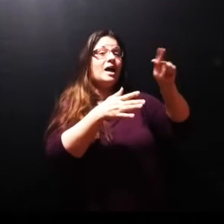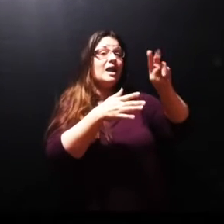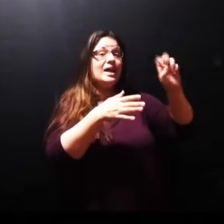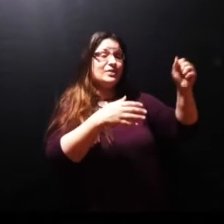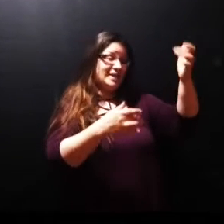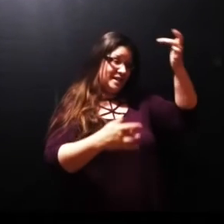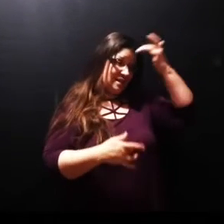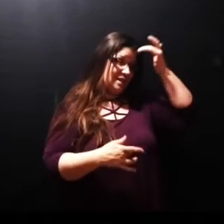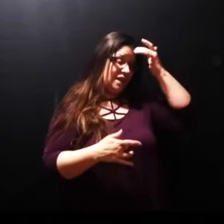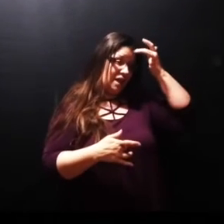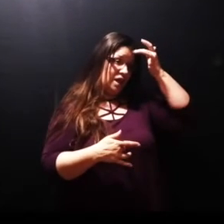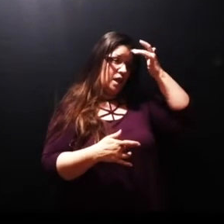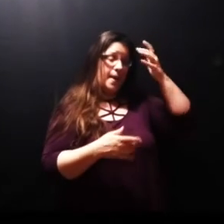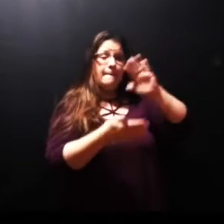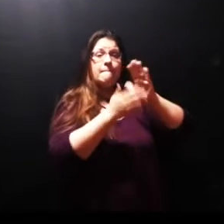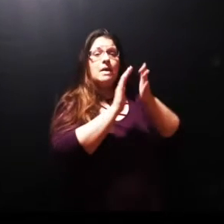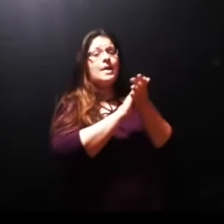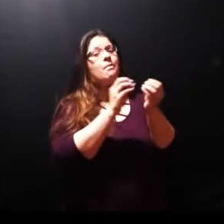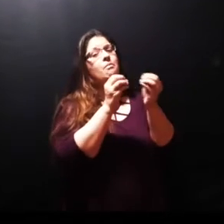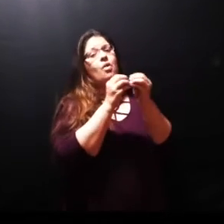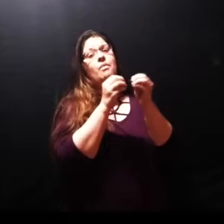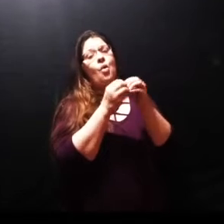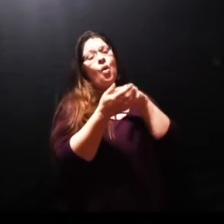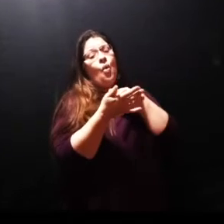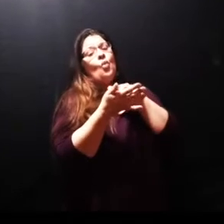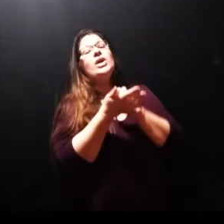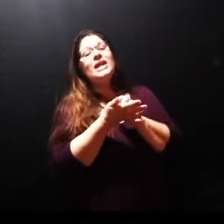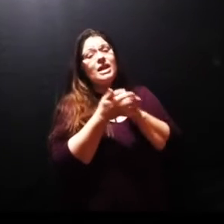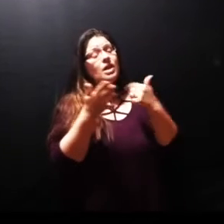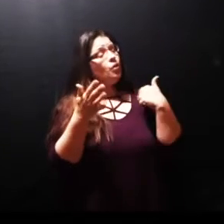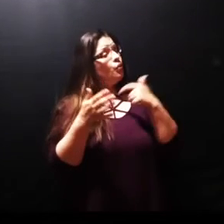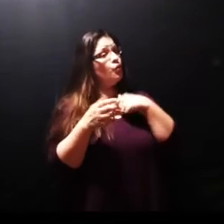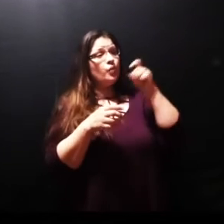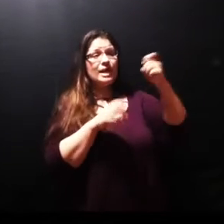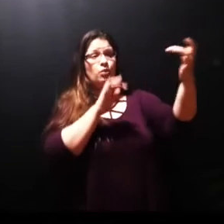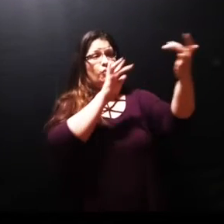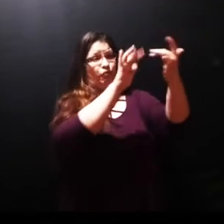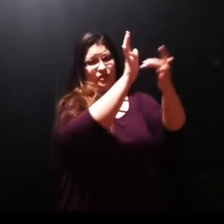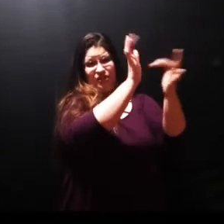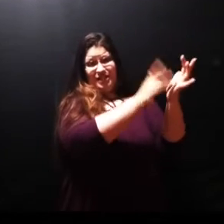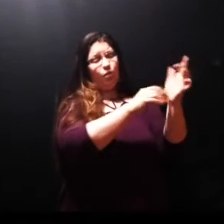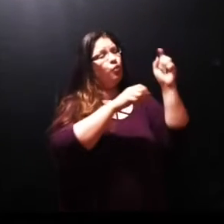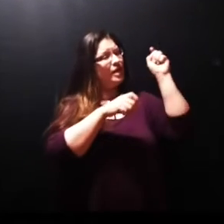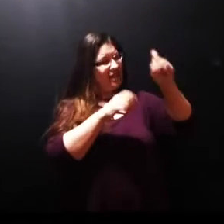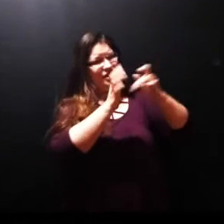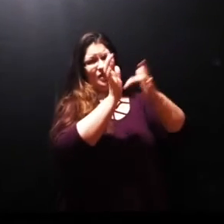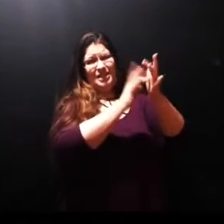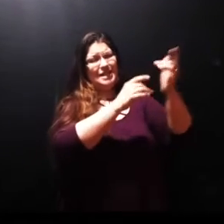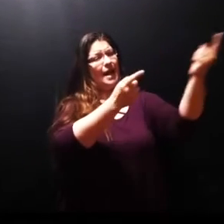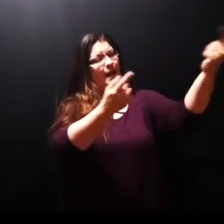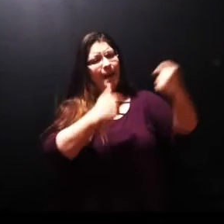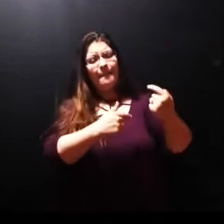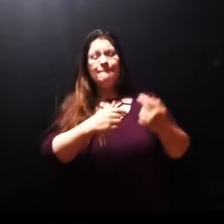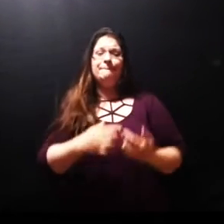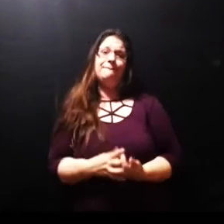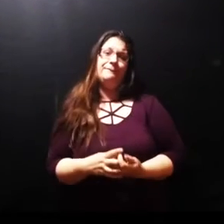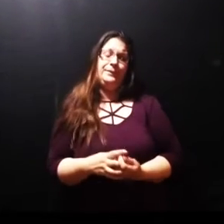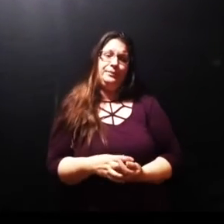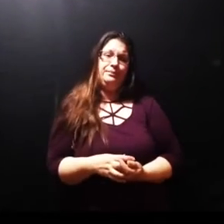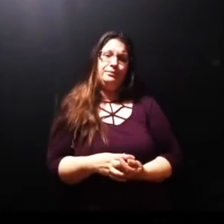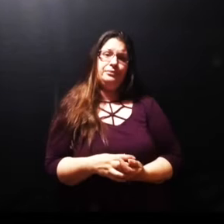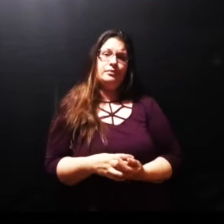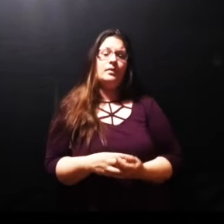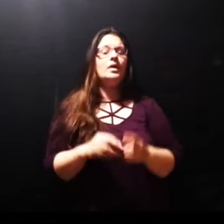talking to one another and Lazarus is getting weaker and weaker by the minute they're saying we need to get in touch with Jesus and we need him to come